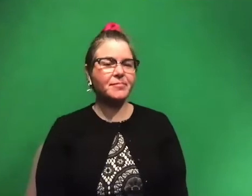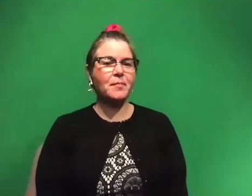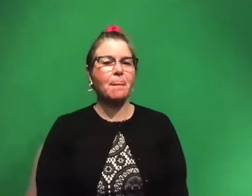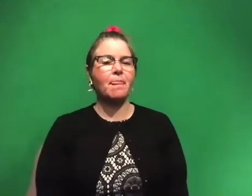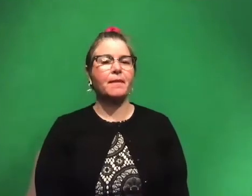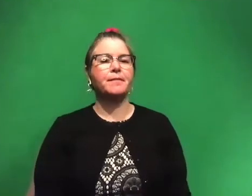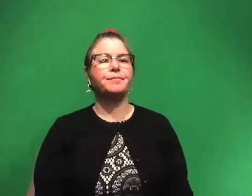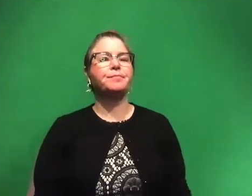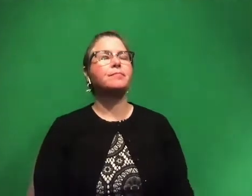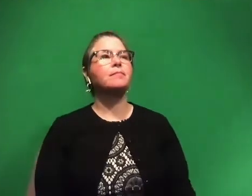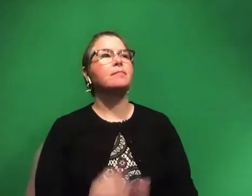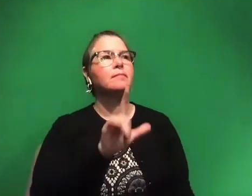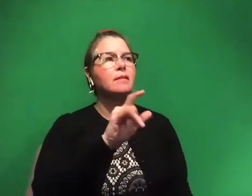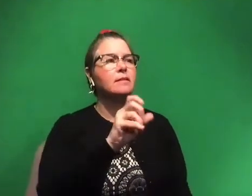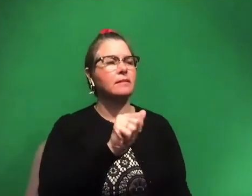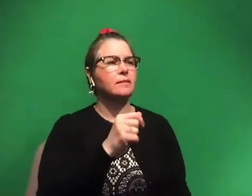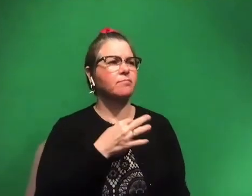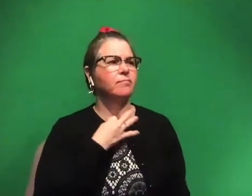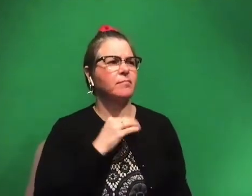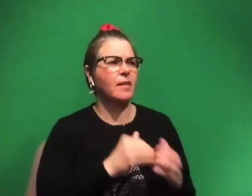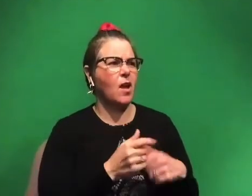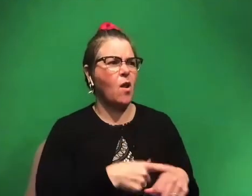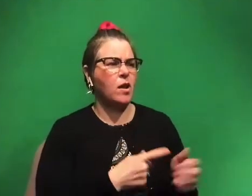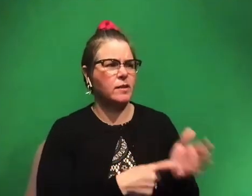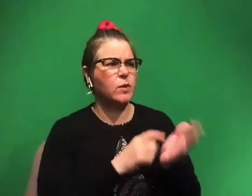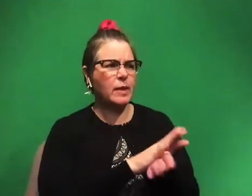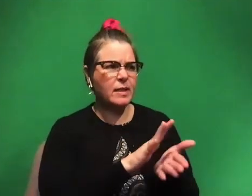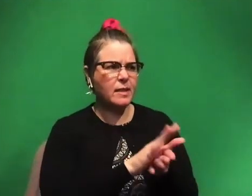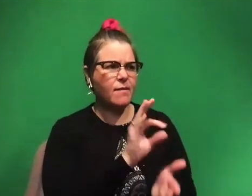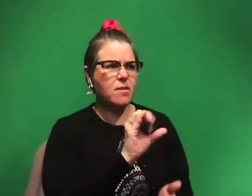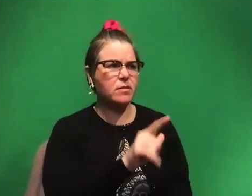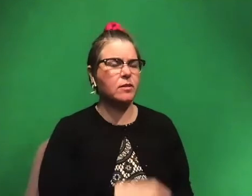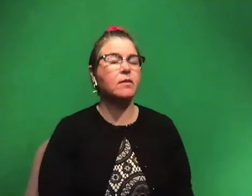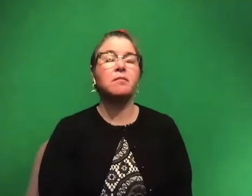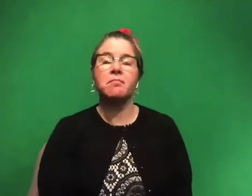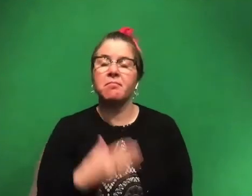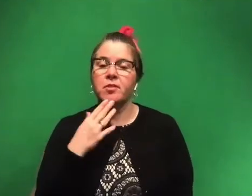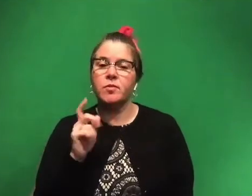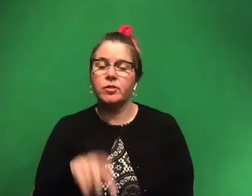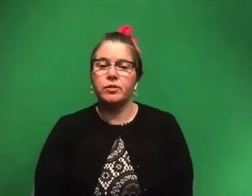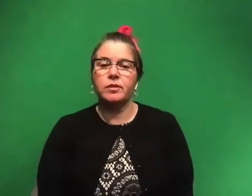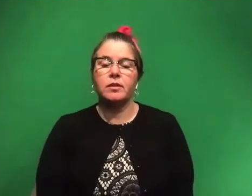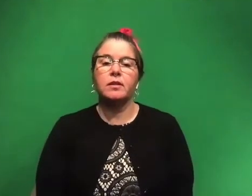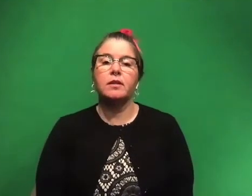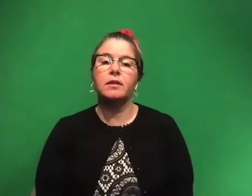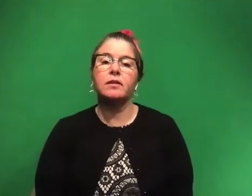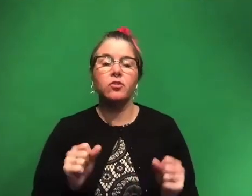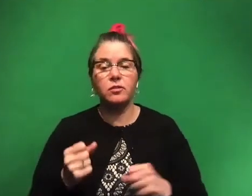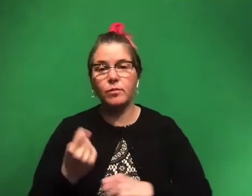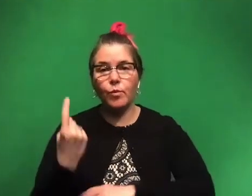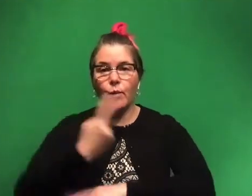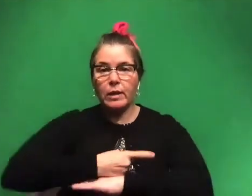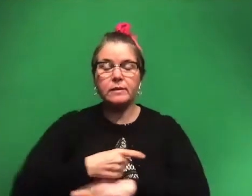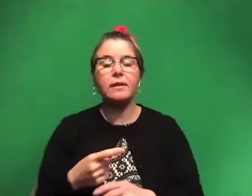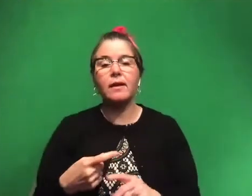Let's see. Lindsay would like to know how long does it take to clean off a fossil? Oh, that's a good question. Um, it can take a day. It can take